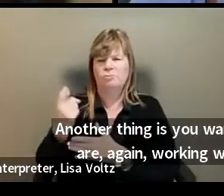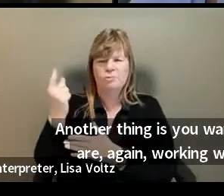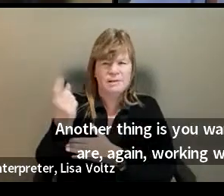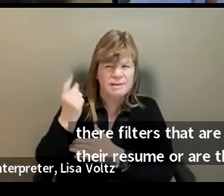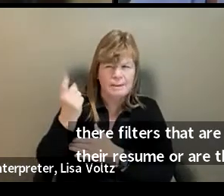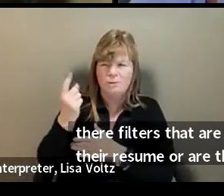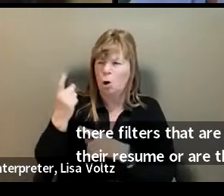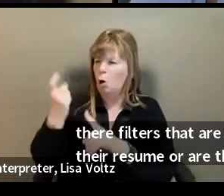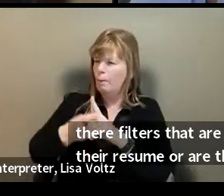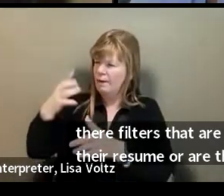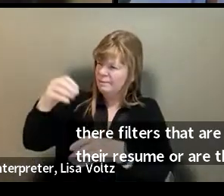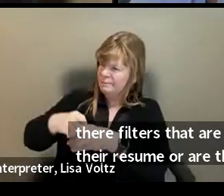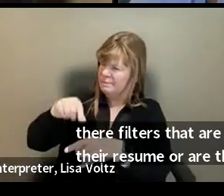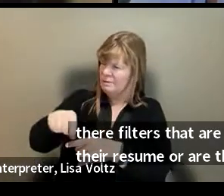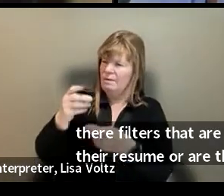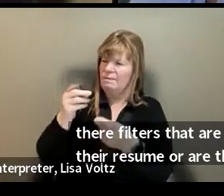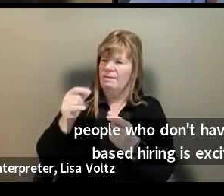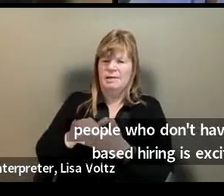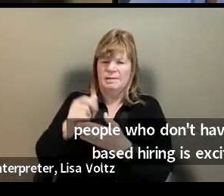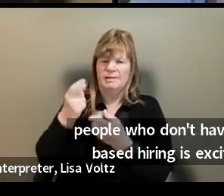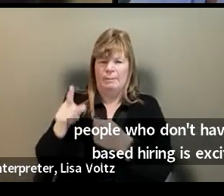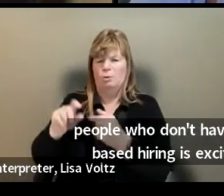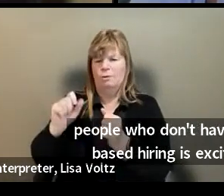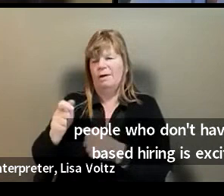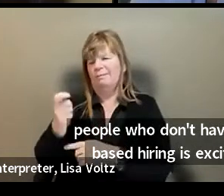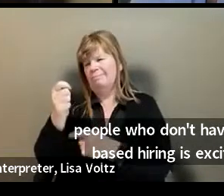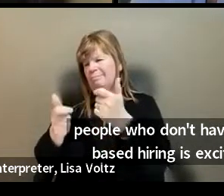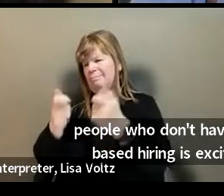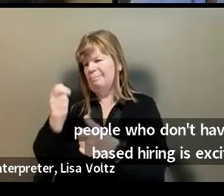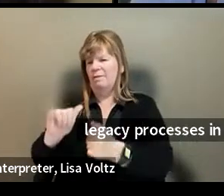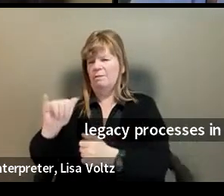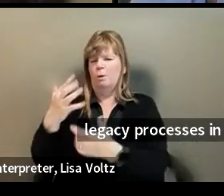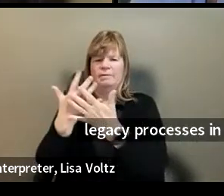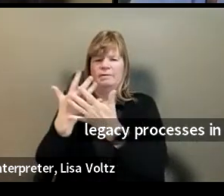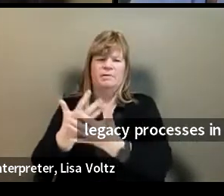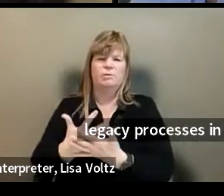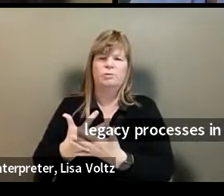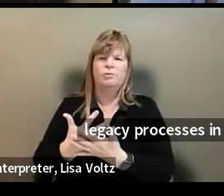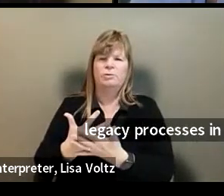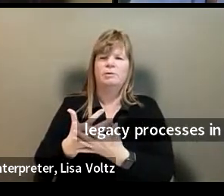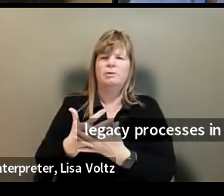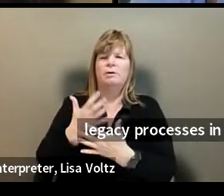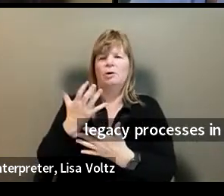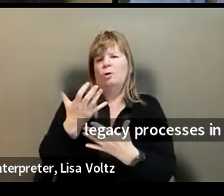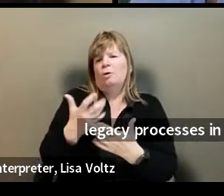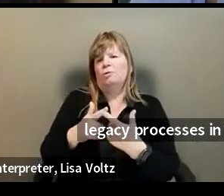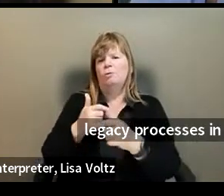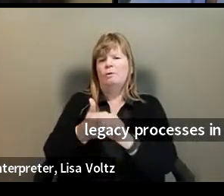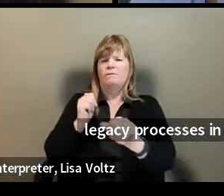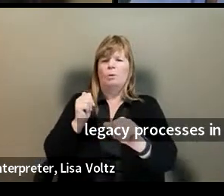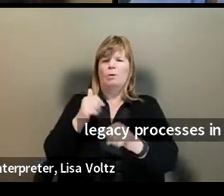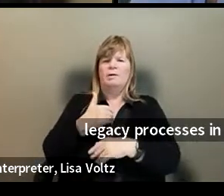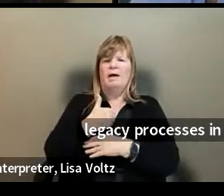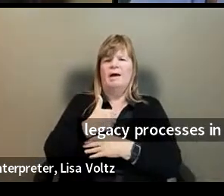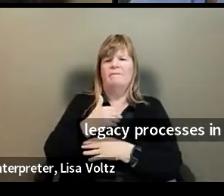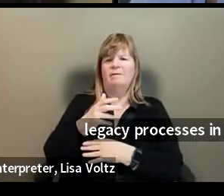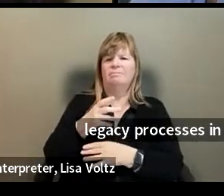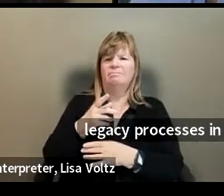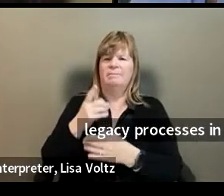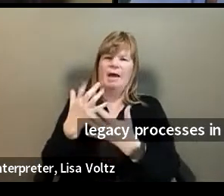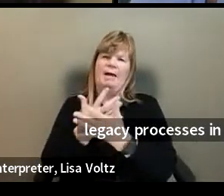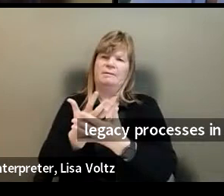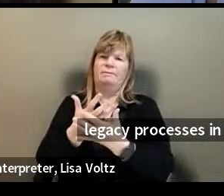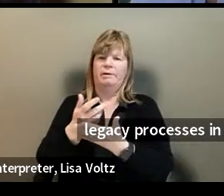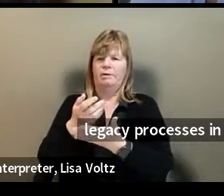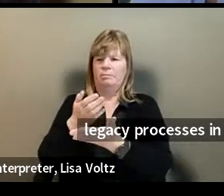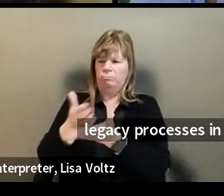just automatic that's happening that you can turn those filters off? Uh, so you want to avoid having, like actively screening that out based,